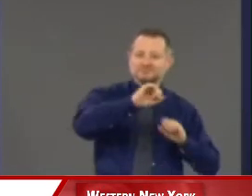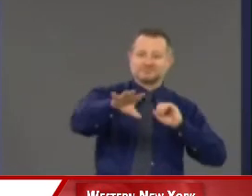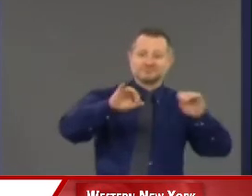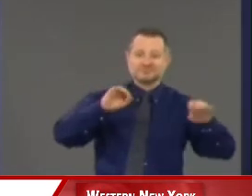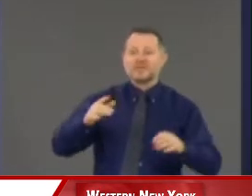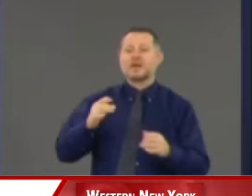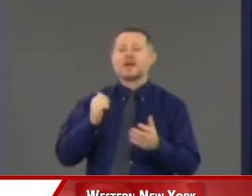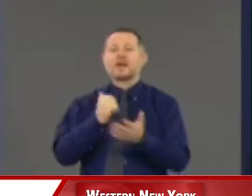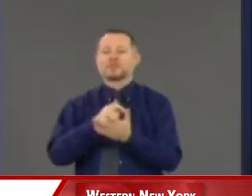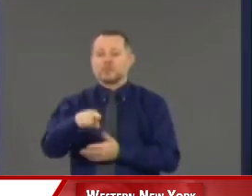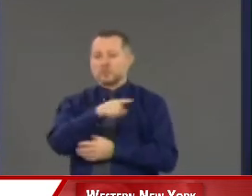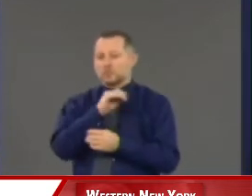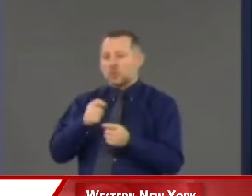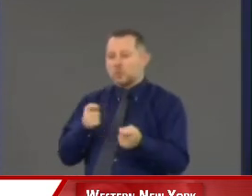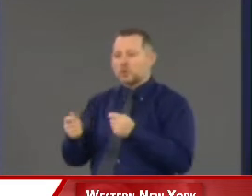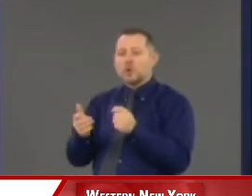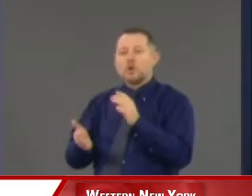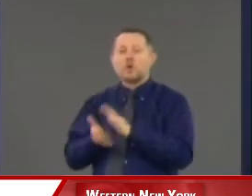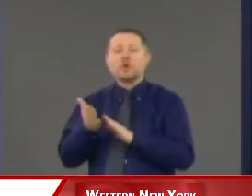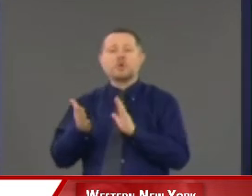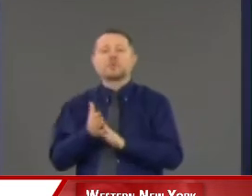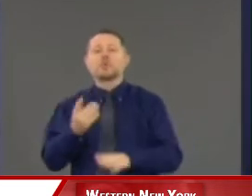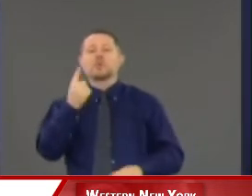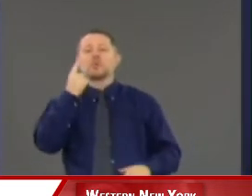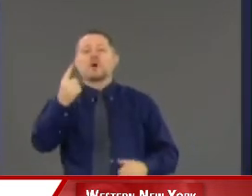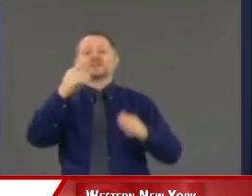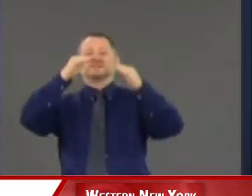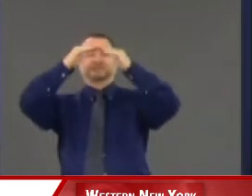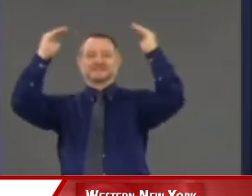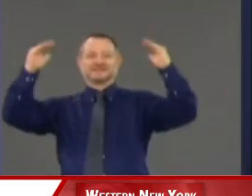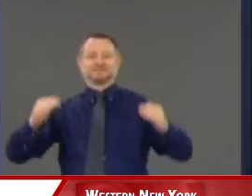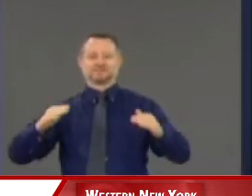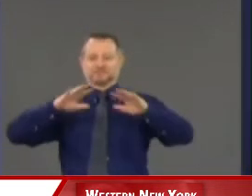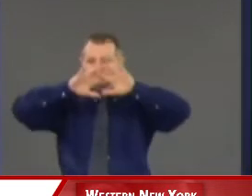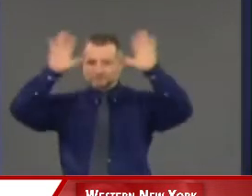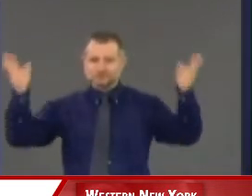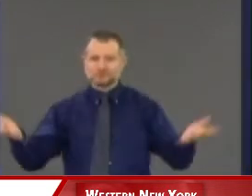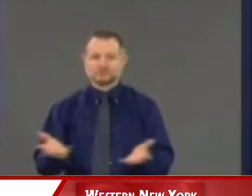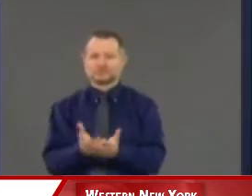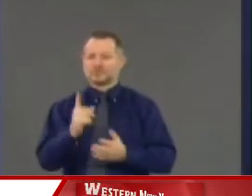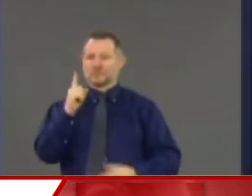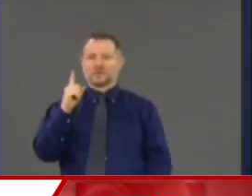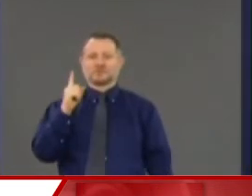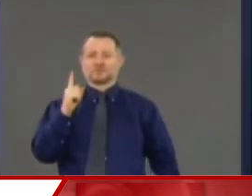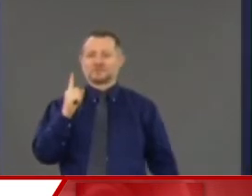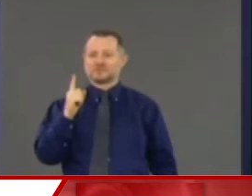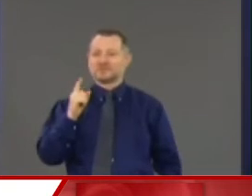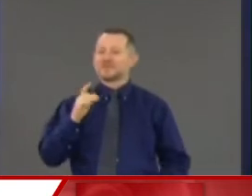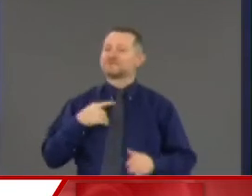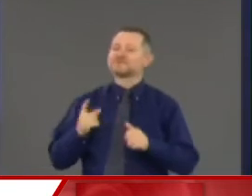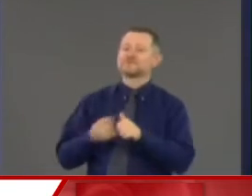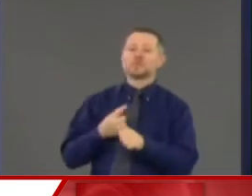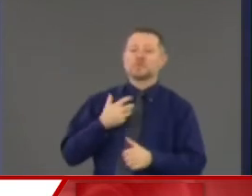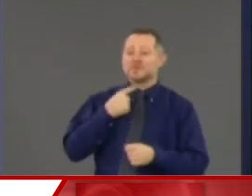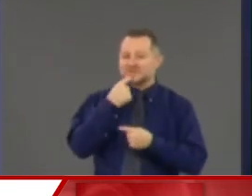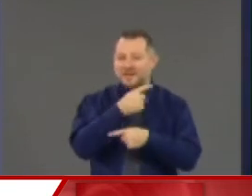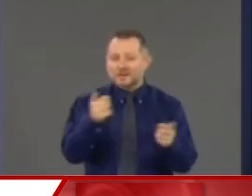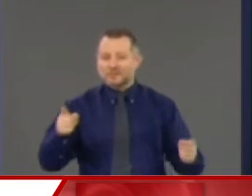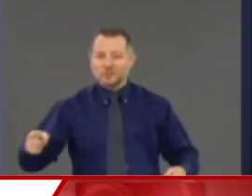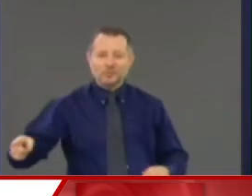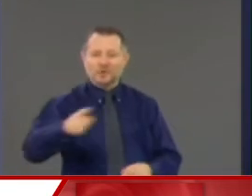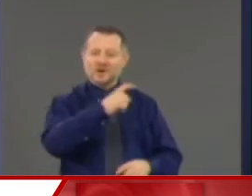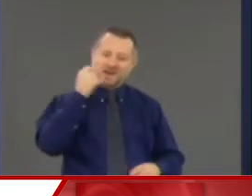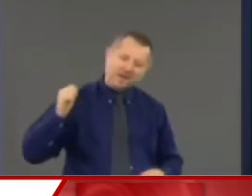operate as a system. That's what we call surge and flex. First, I said to all of them, you all have to increase your